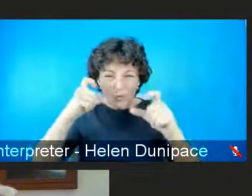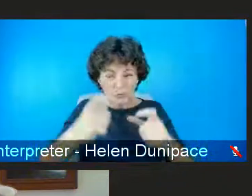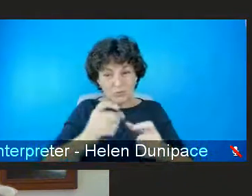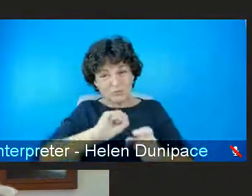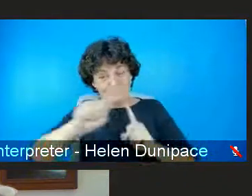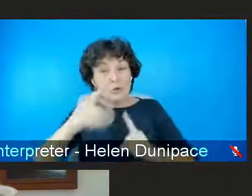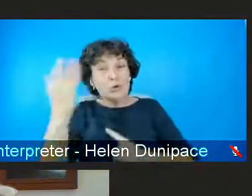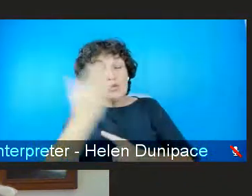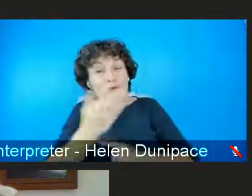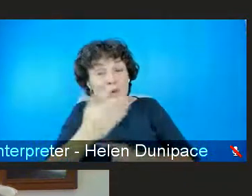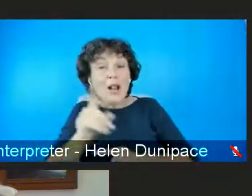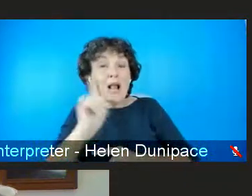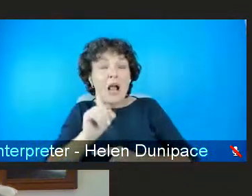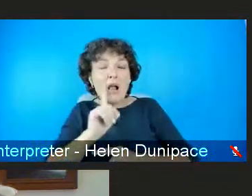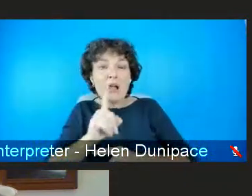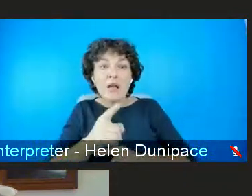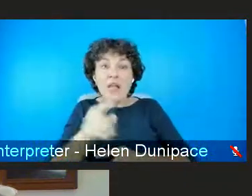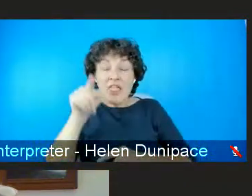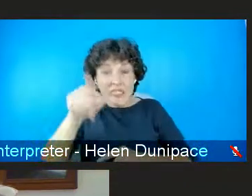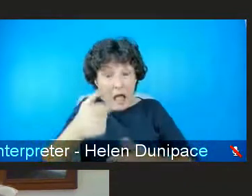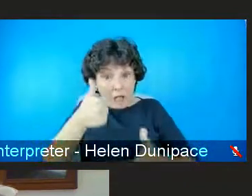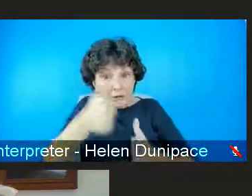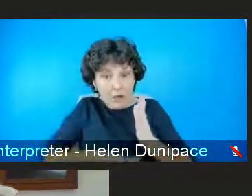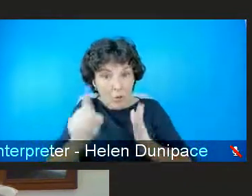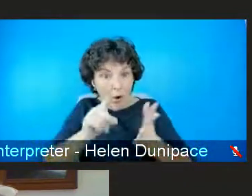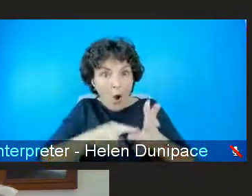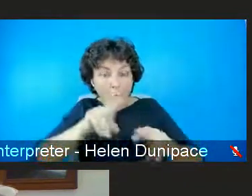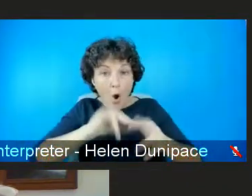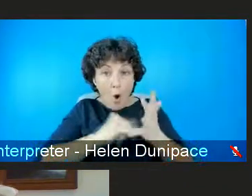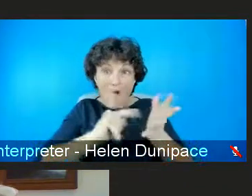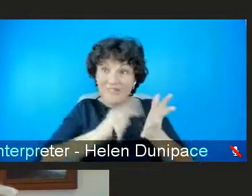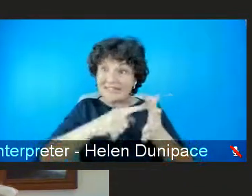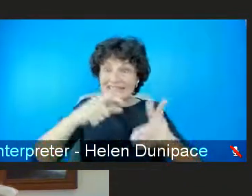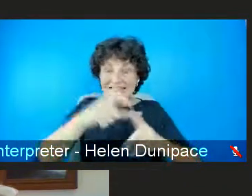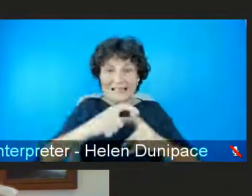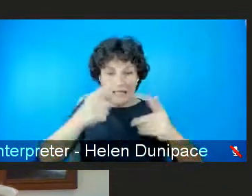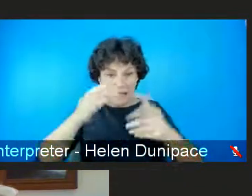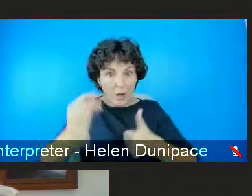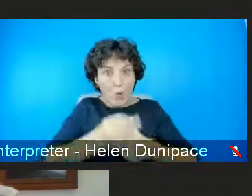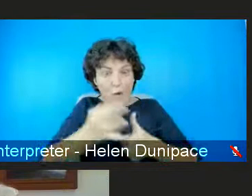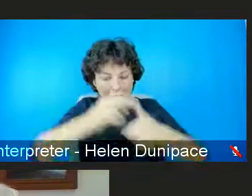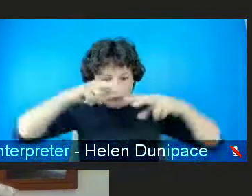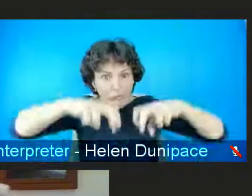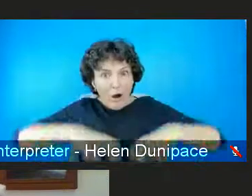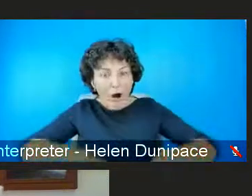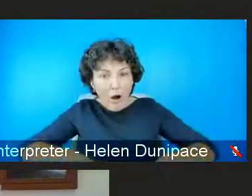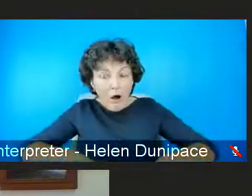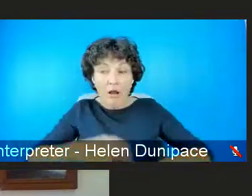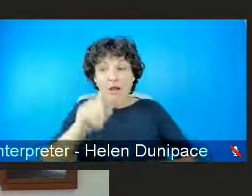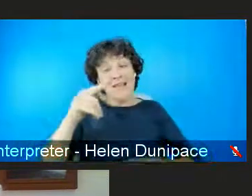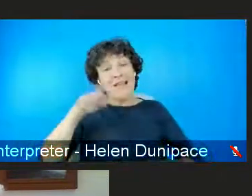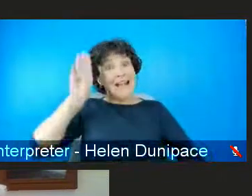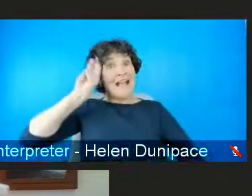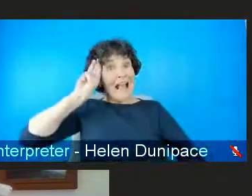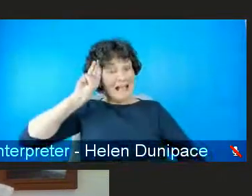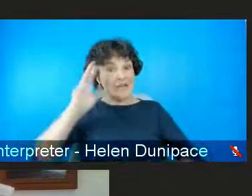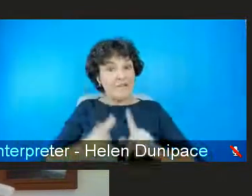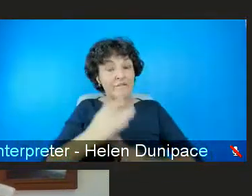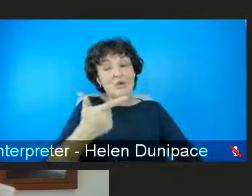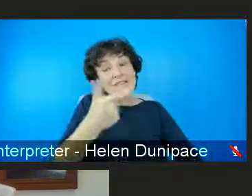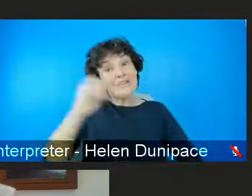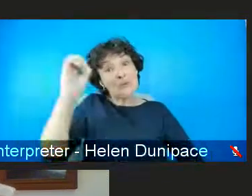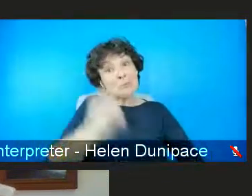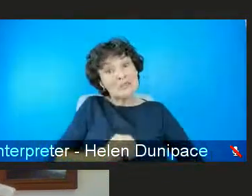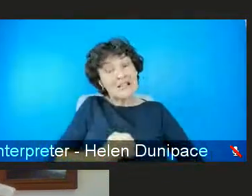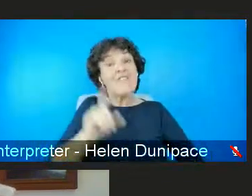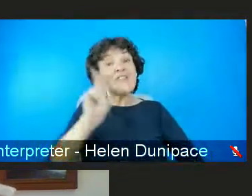actually triggered an offset inquiry and girl guiding and also found that 70 percent of girls have experienced sexual harassment at